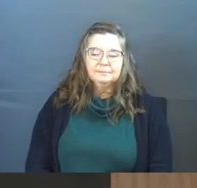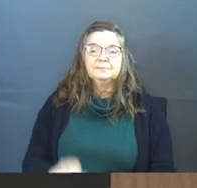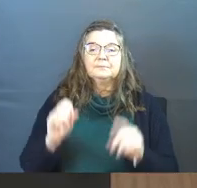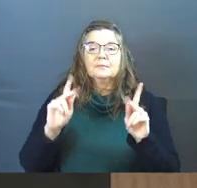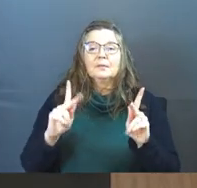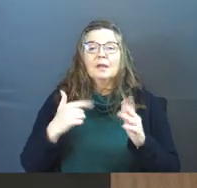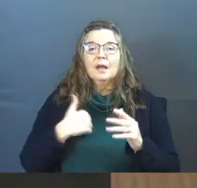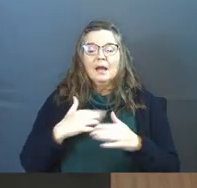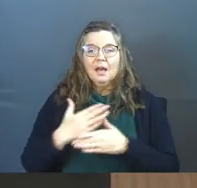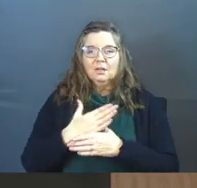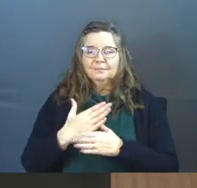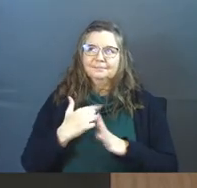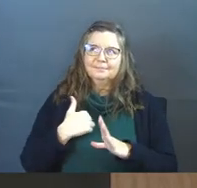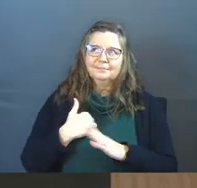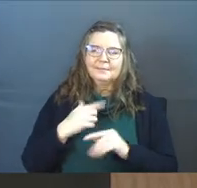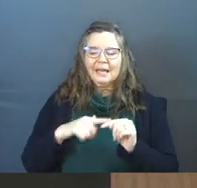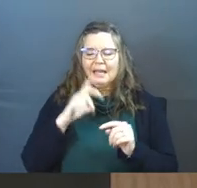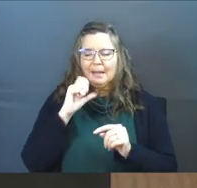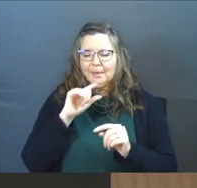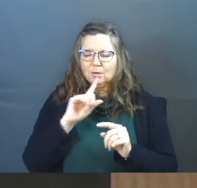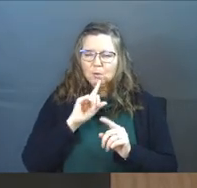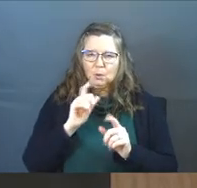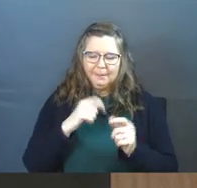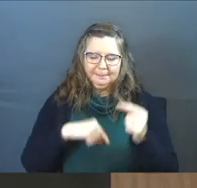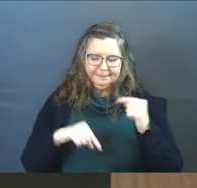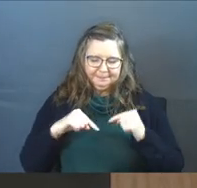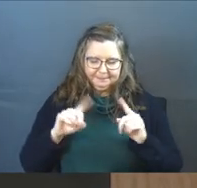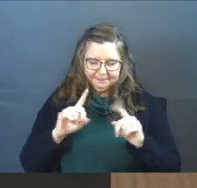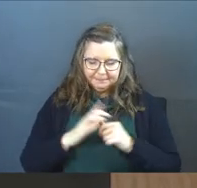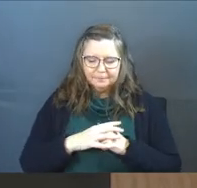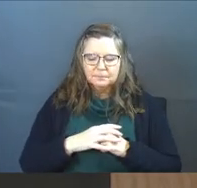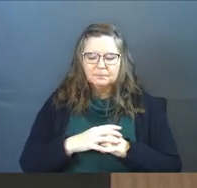Okay, I shared. I can't miss this. Just real quick.